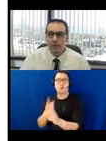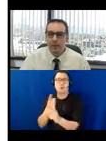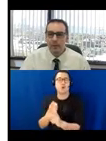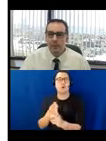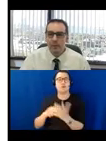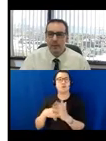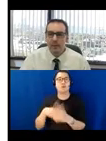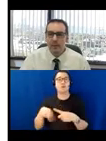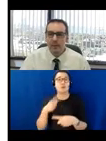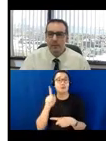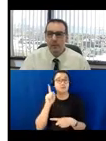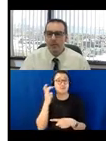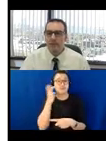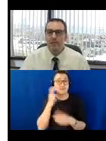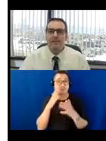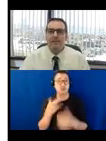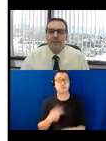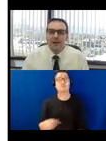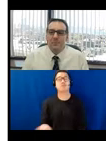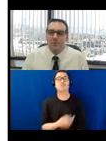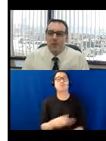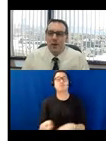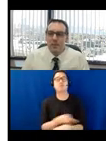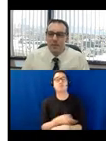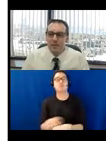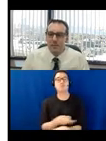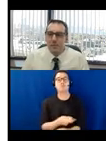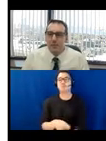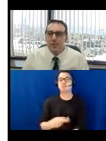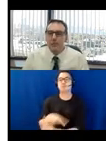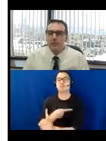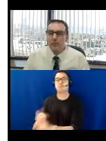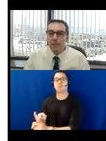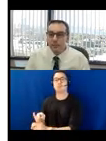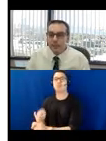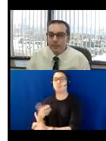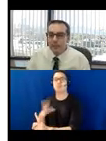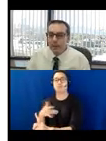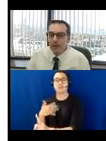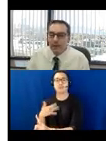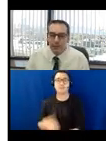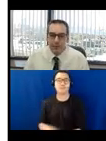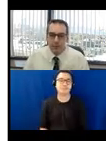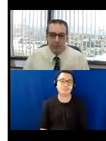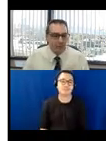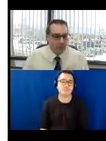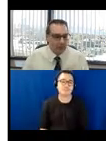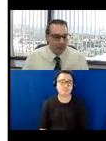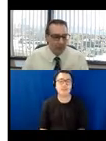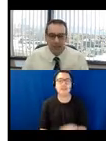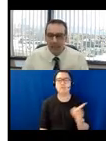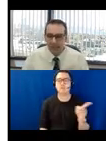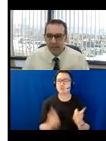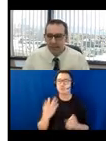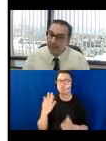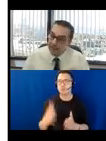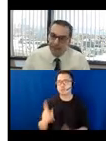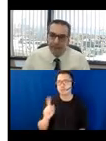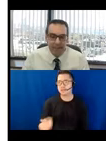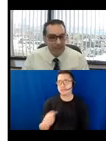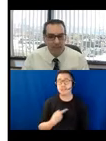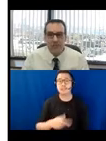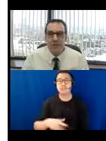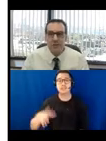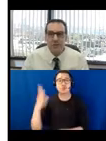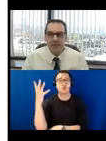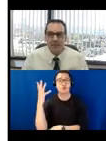Another question we had, which is a great question, protruding objects would include tree limbs, I would assume, and